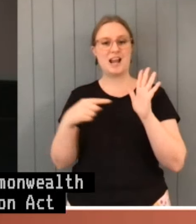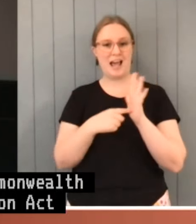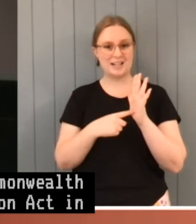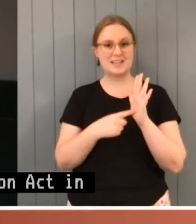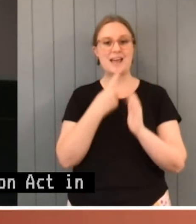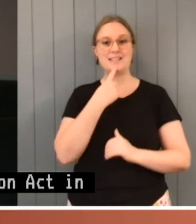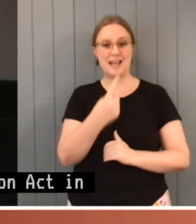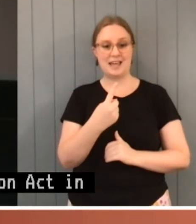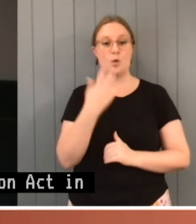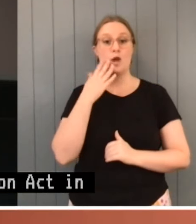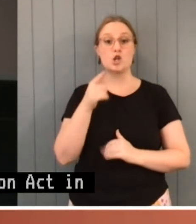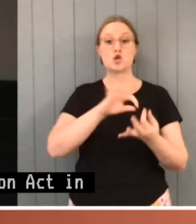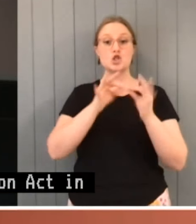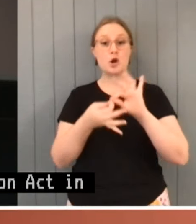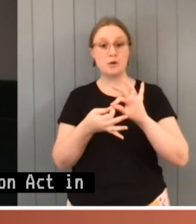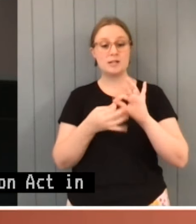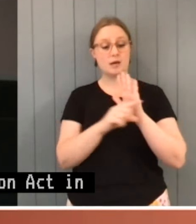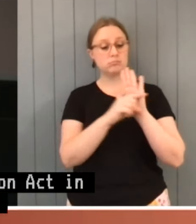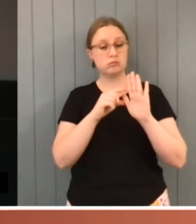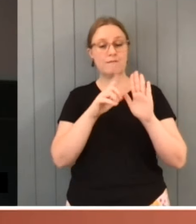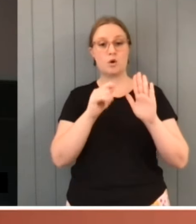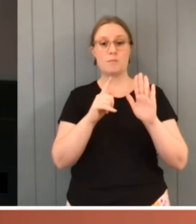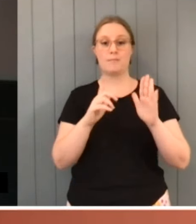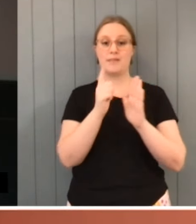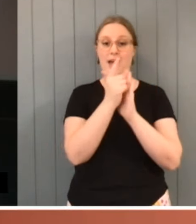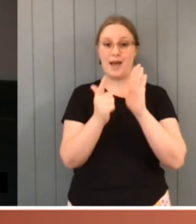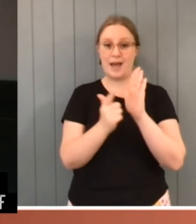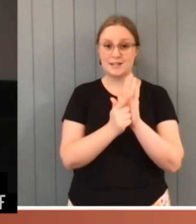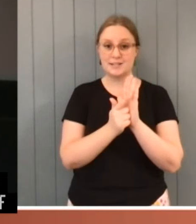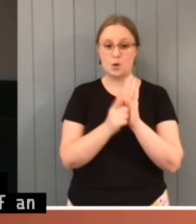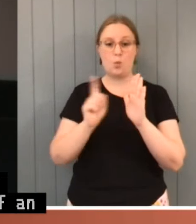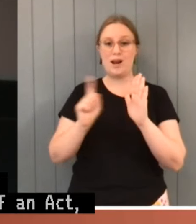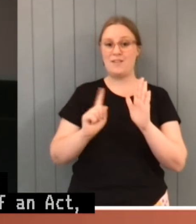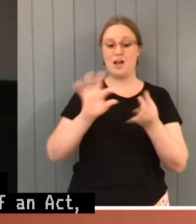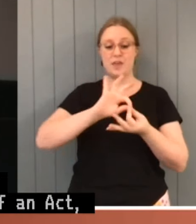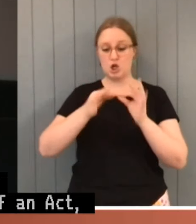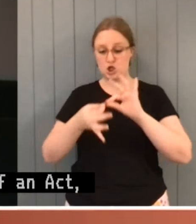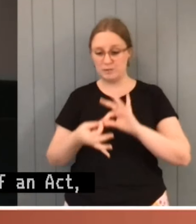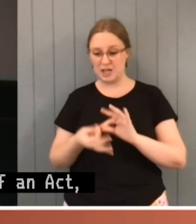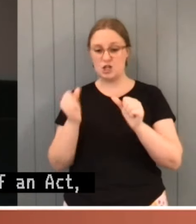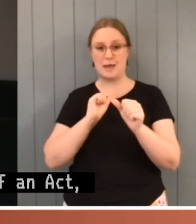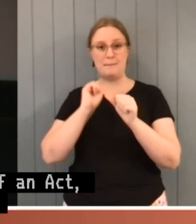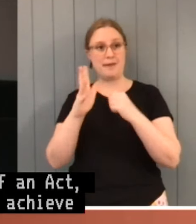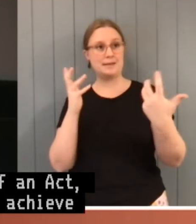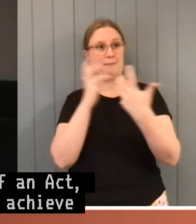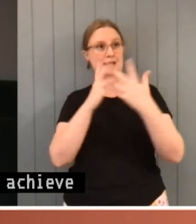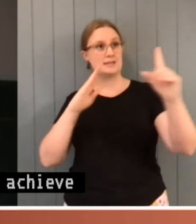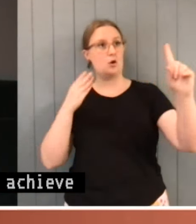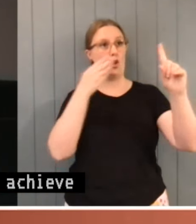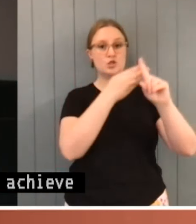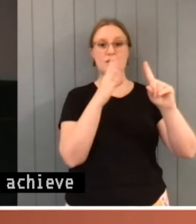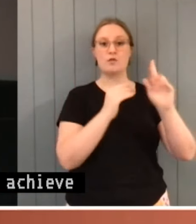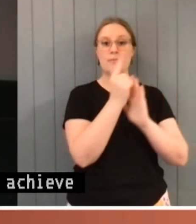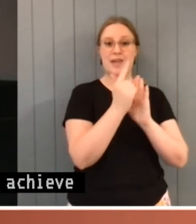an act, the interpretation that would best achieve the purpose or object of the act, whether or not that purpose or object is expressly stated in the act,